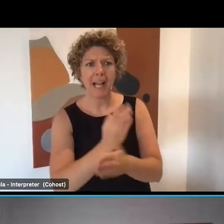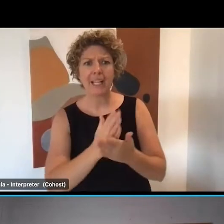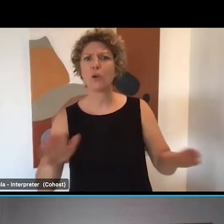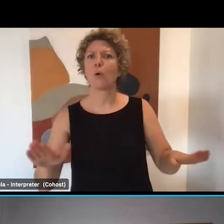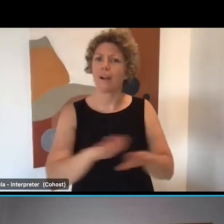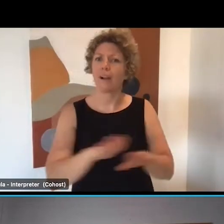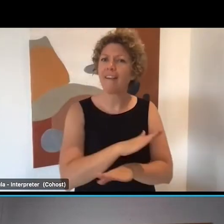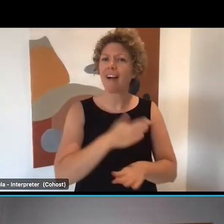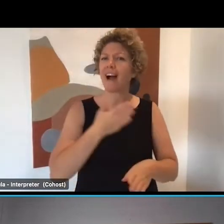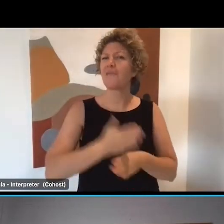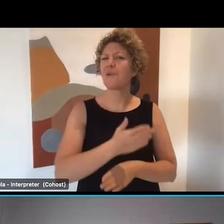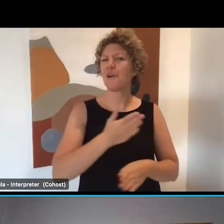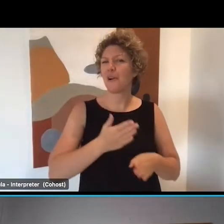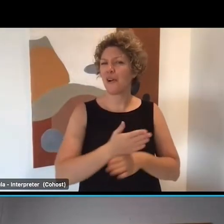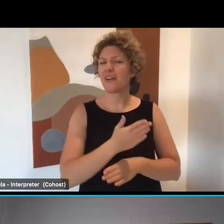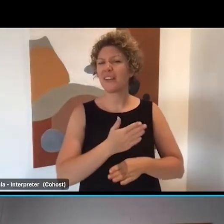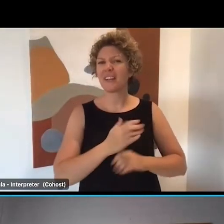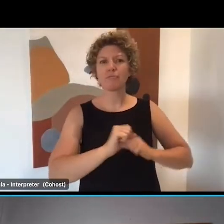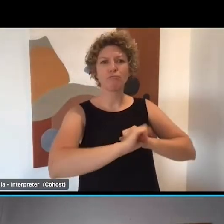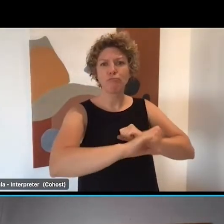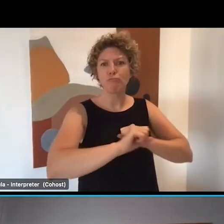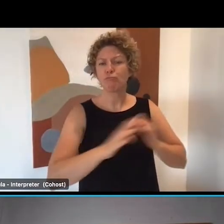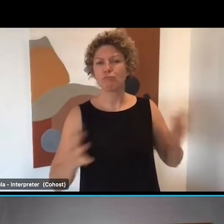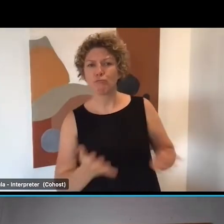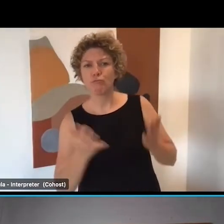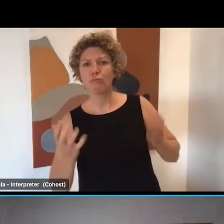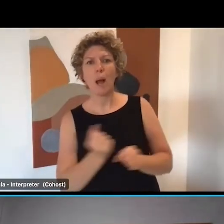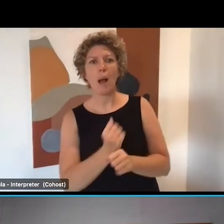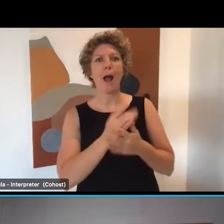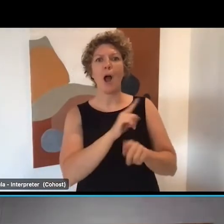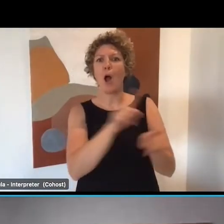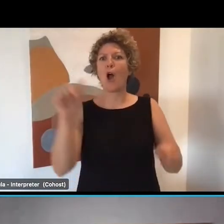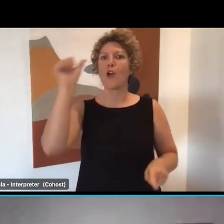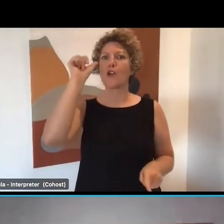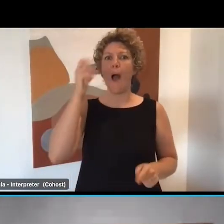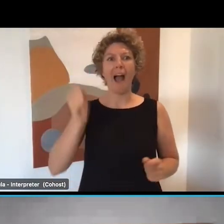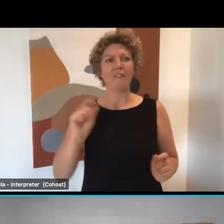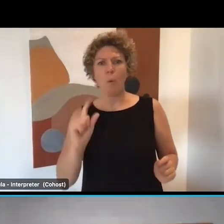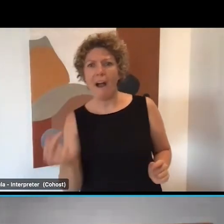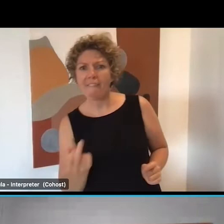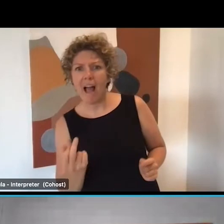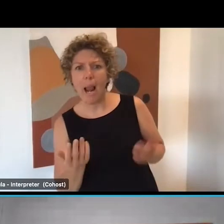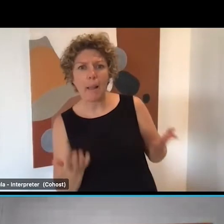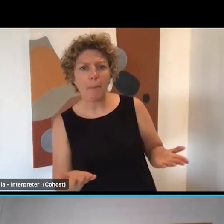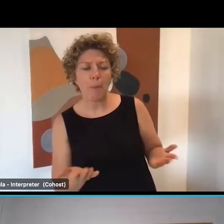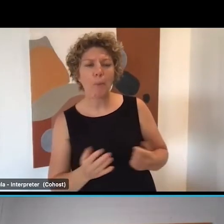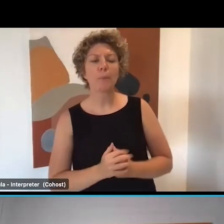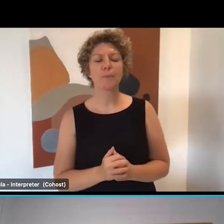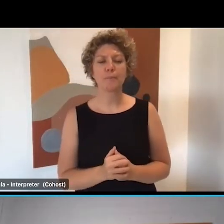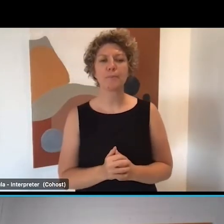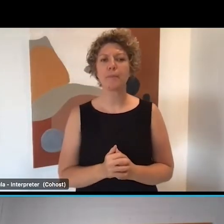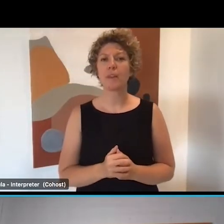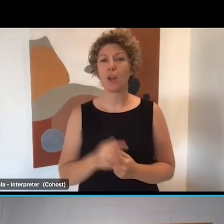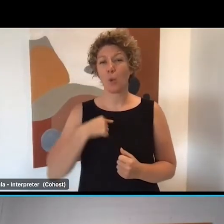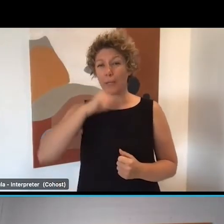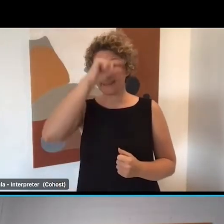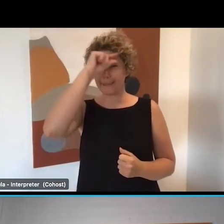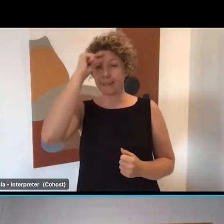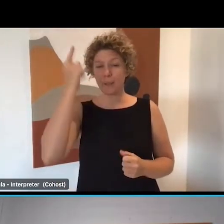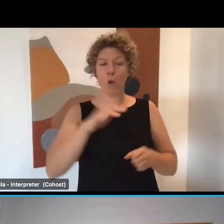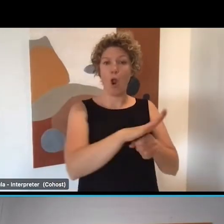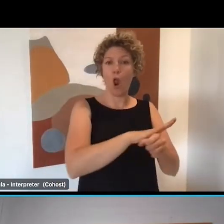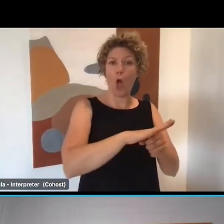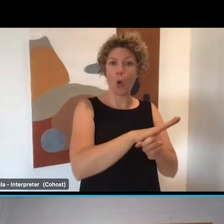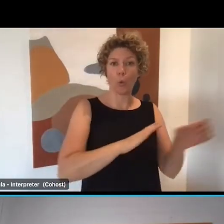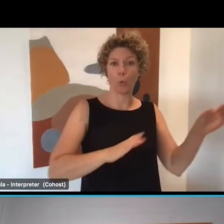and can be accessed. Our primary goal is local people into local jobs. And then we are the wedding planners